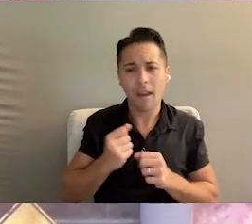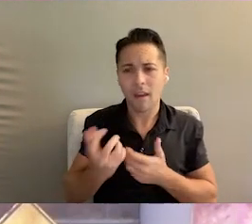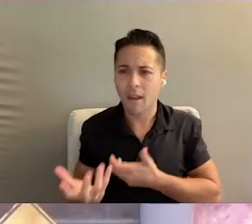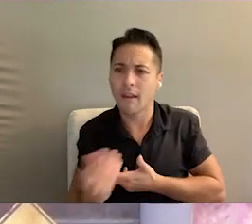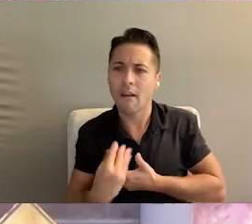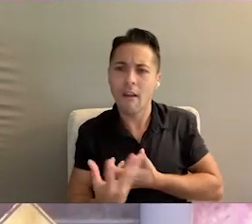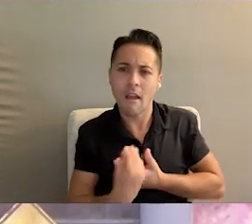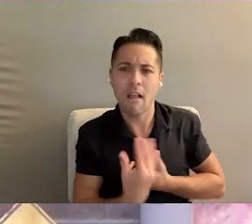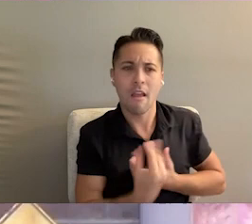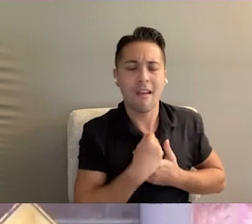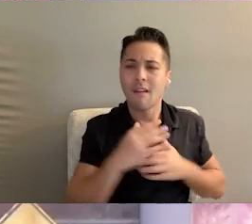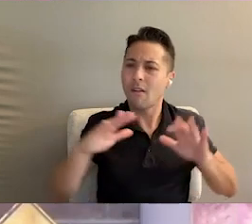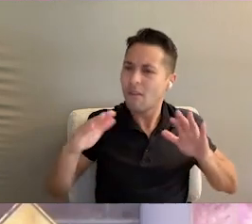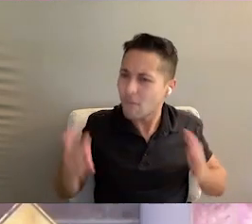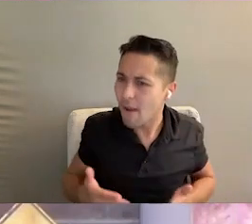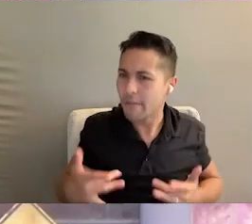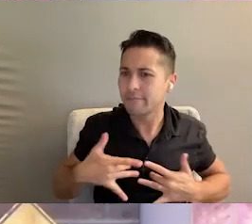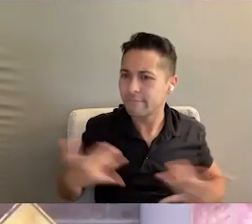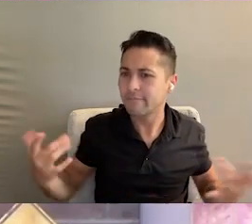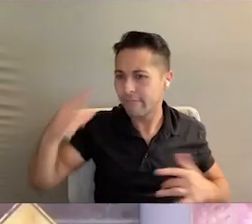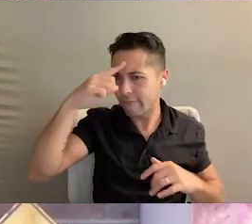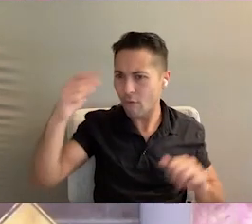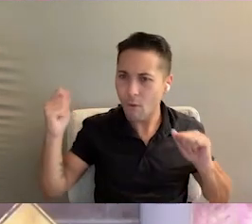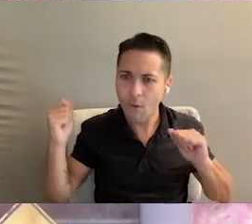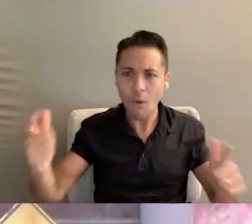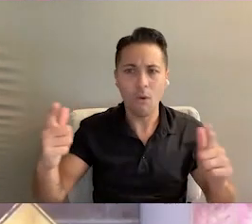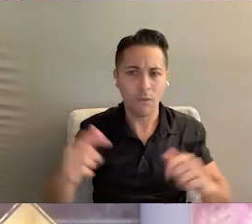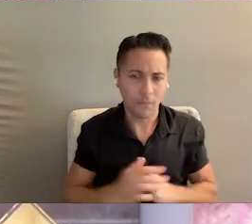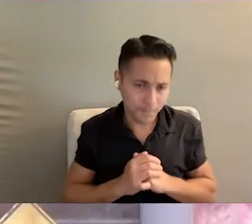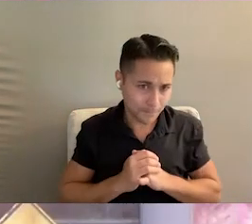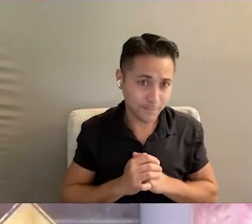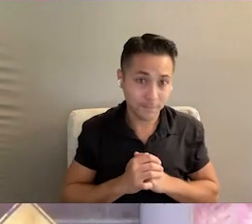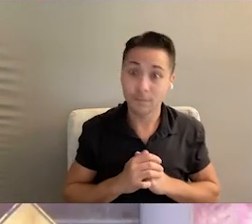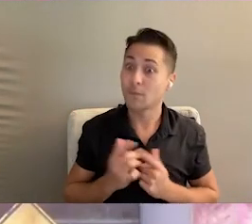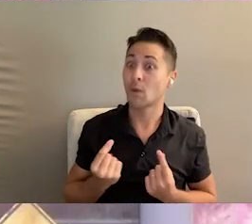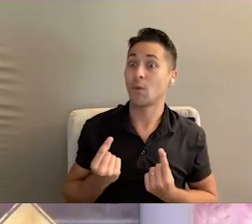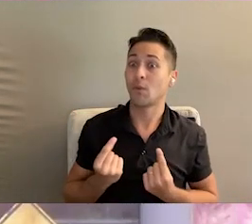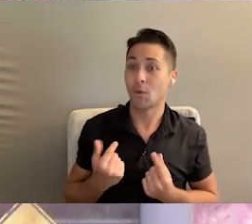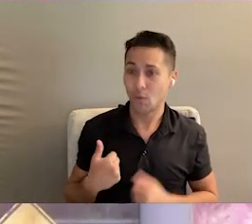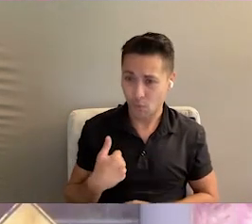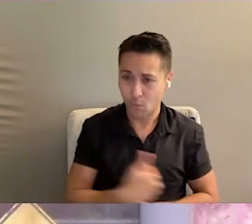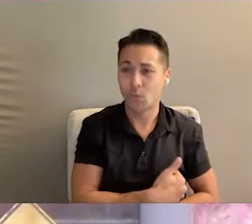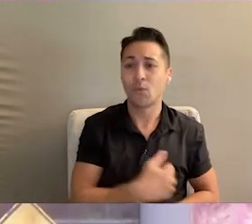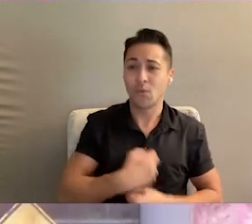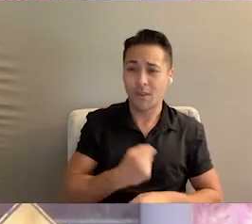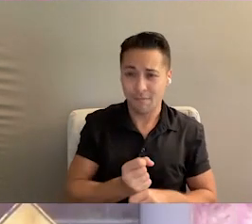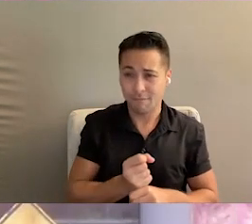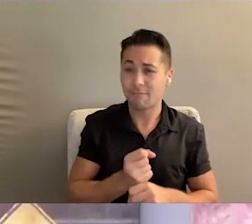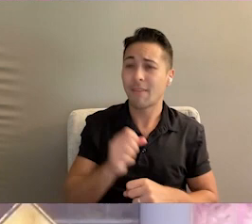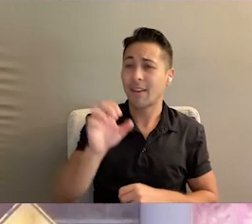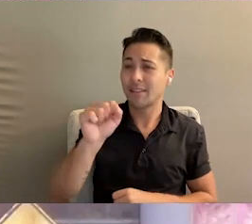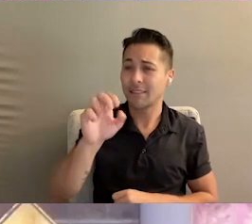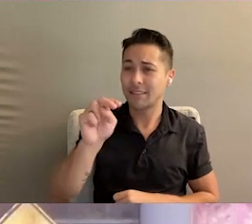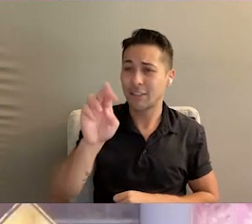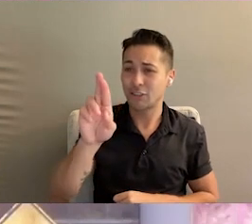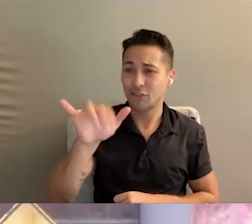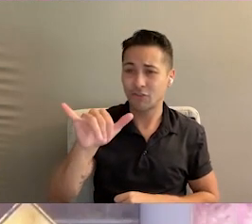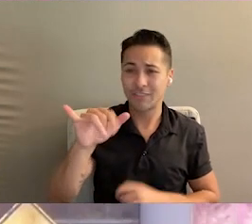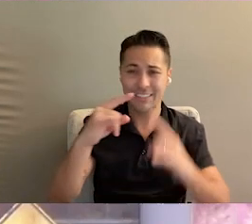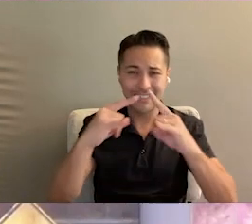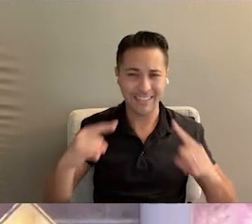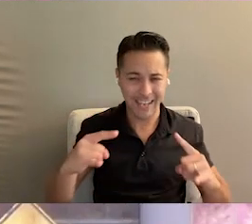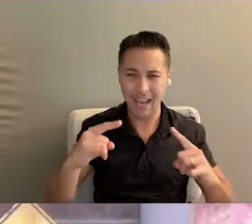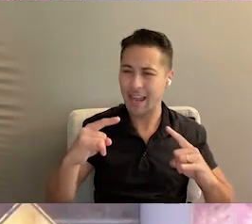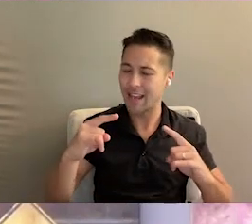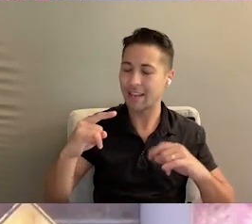and welcoming event for all. So we created a sensory tent. To